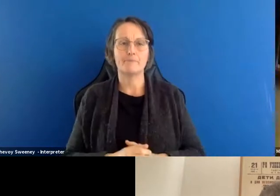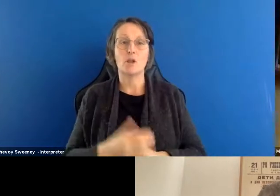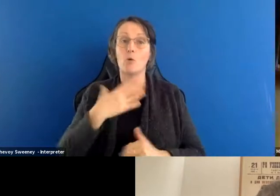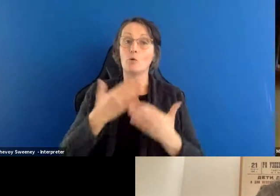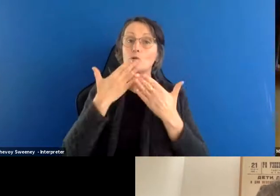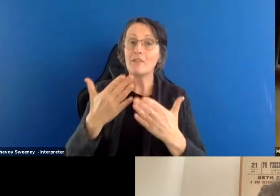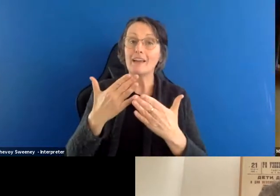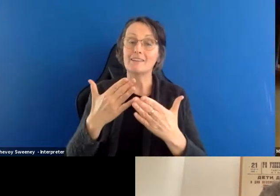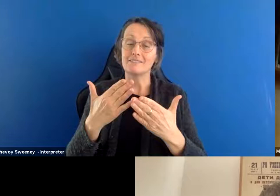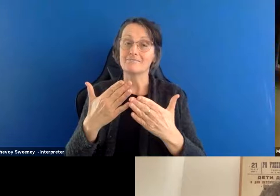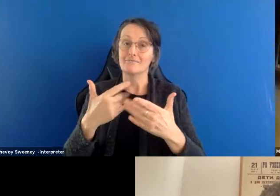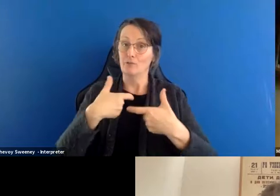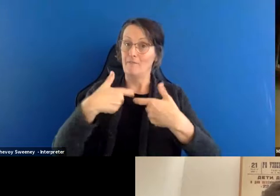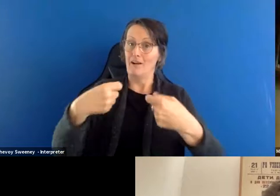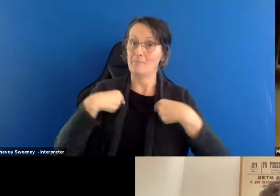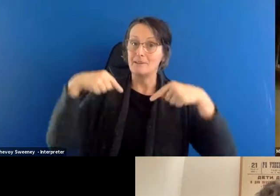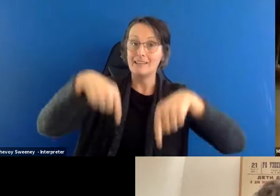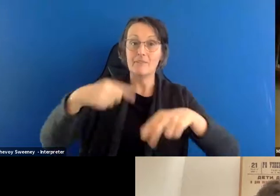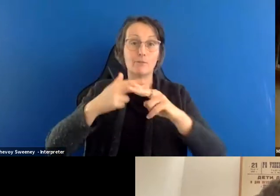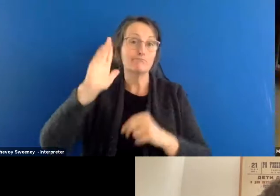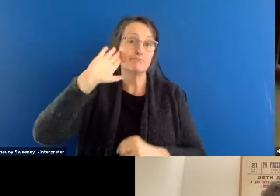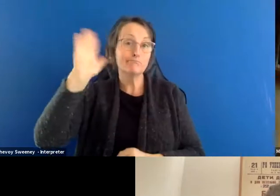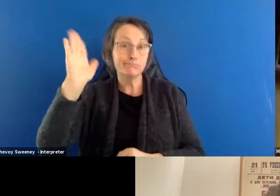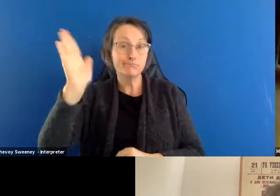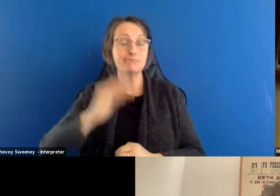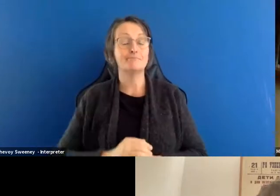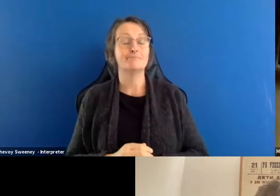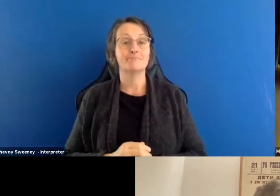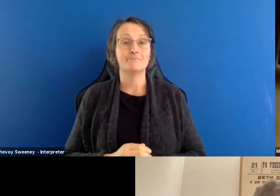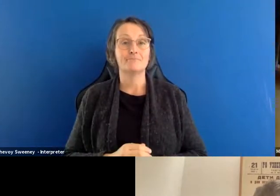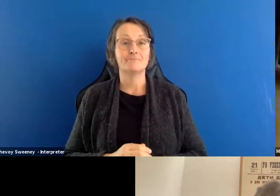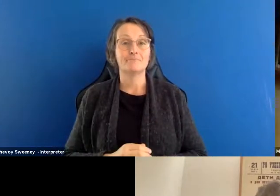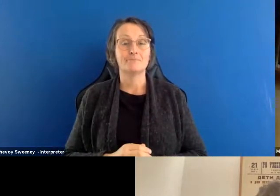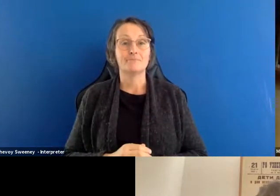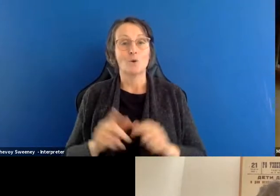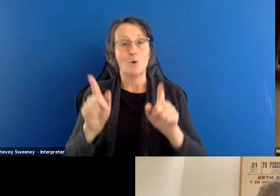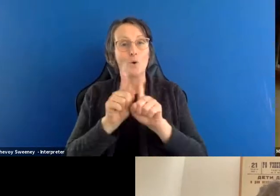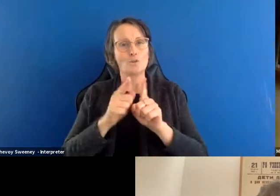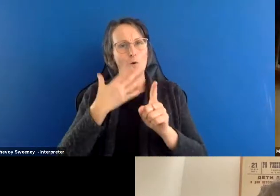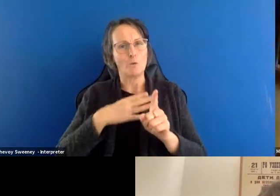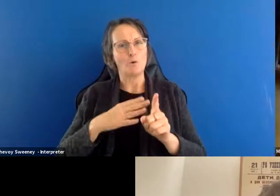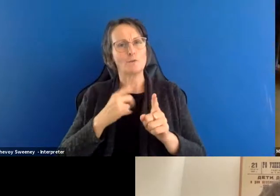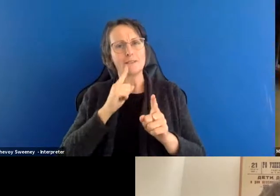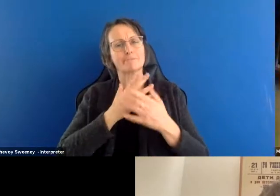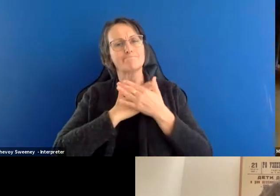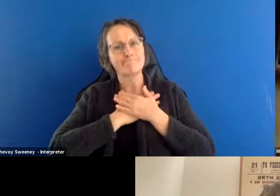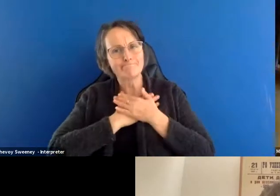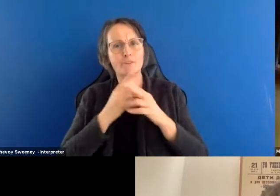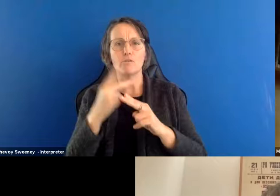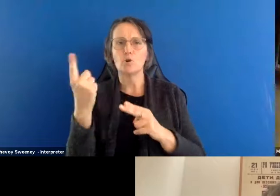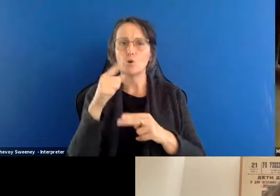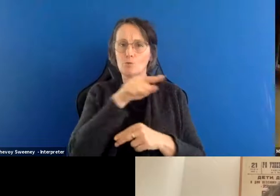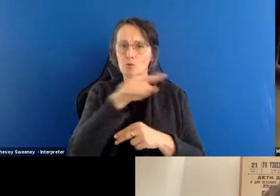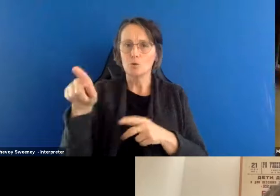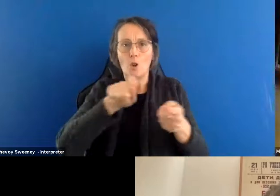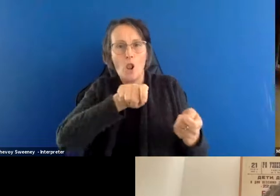inviting us to participate in these Artlands conversations and also send heartfelt thoughts to those of you who are